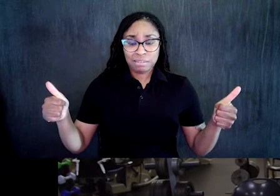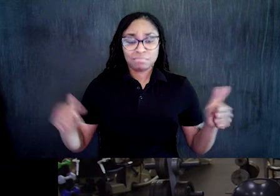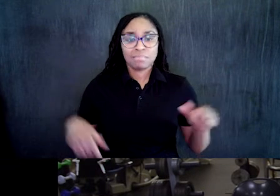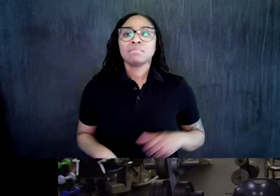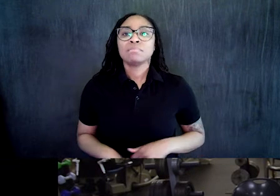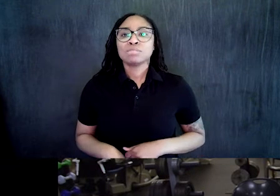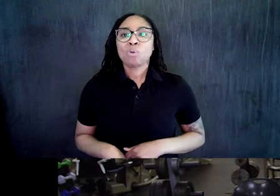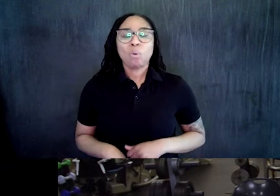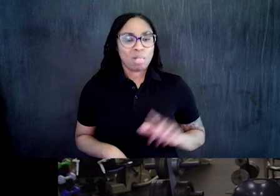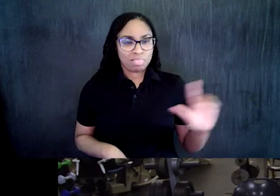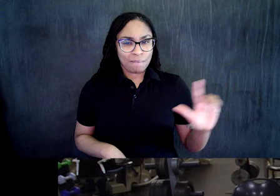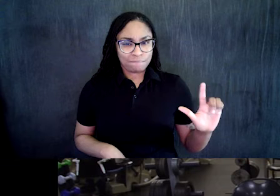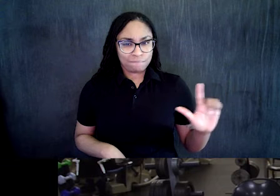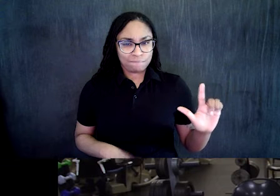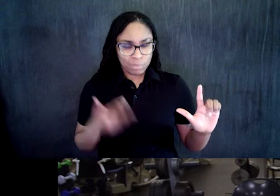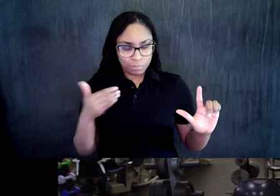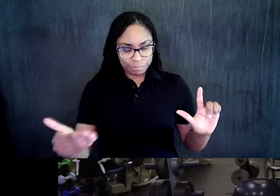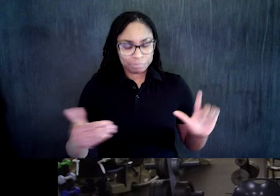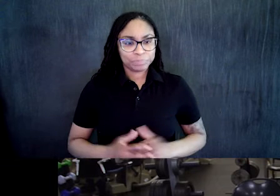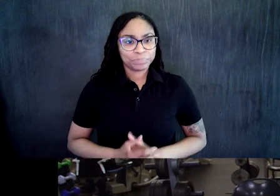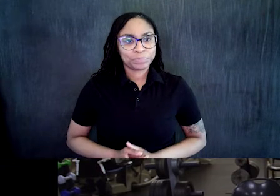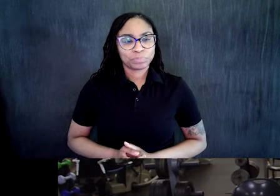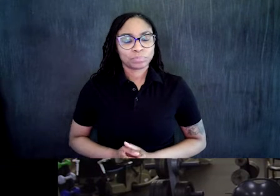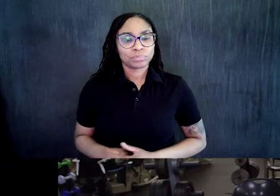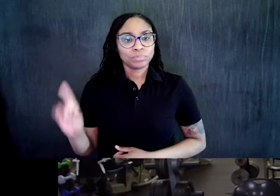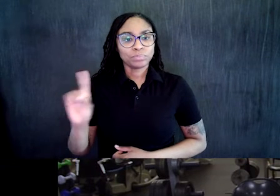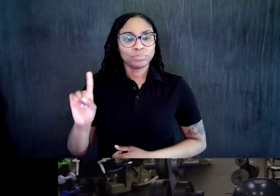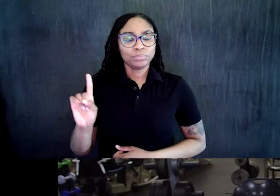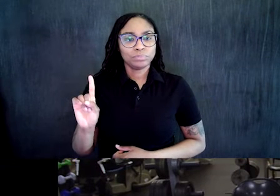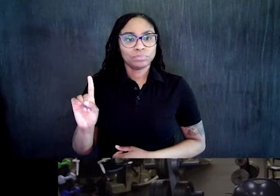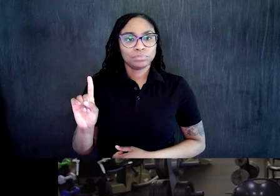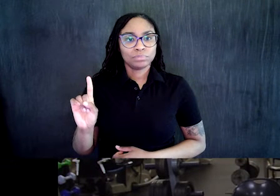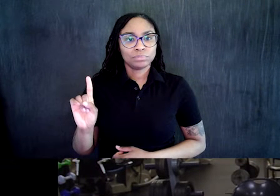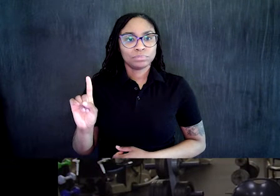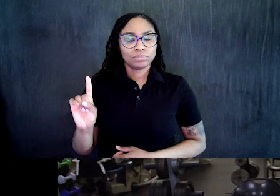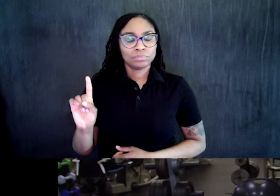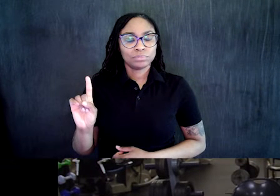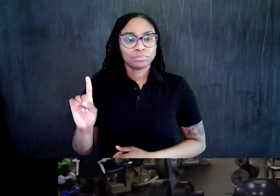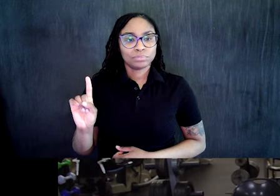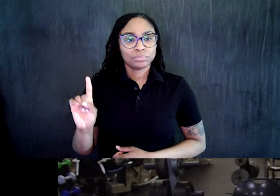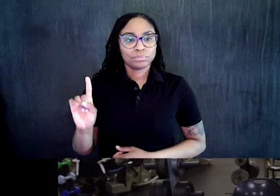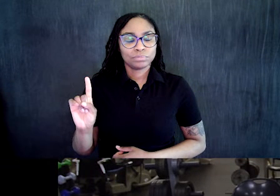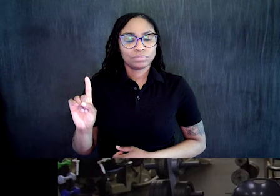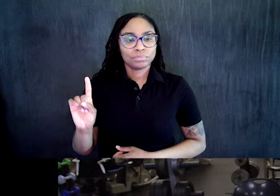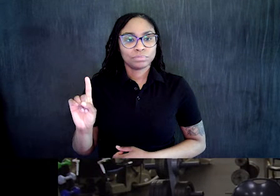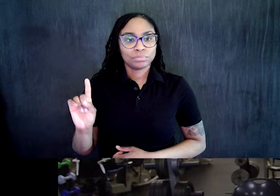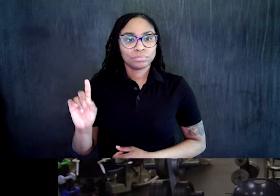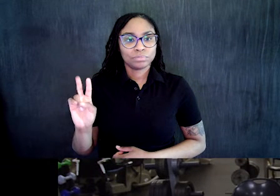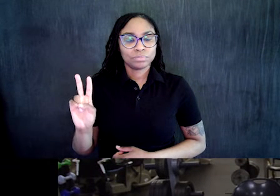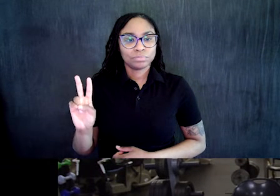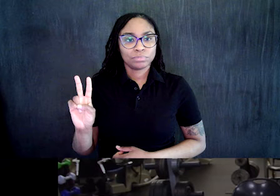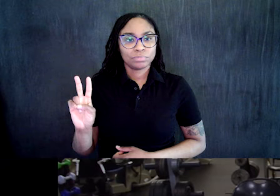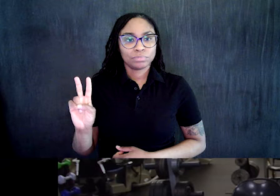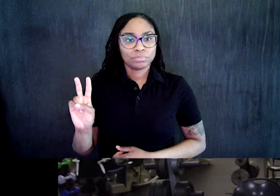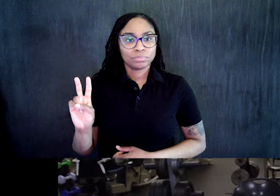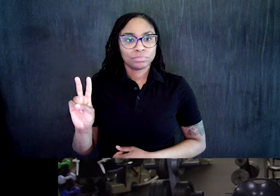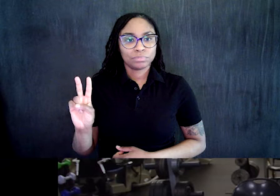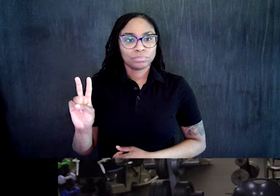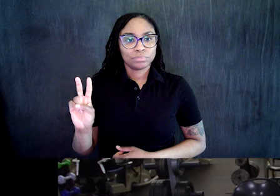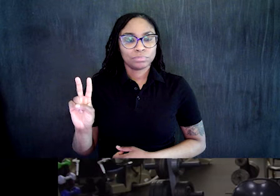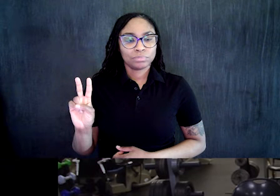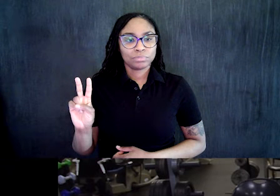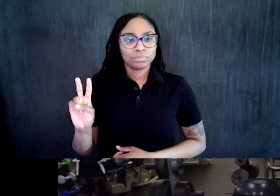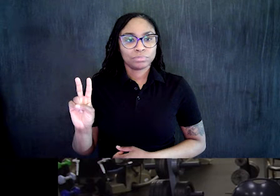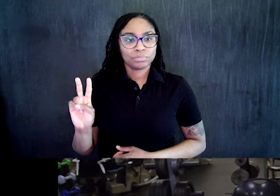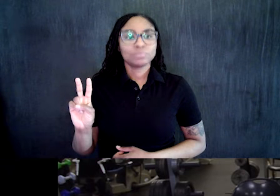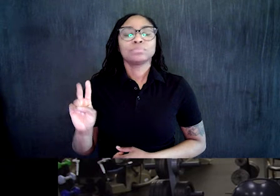steps. So it doesn't have to be a huge one. Remember, nice and easy, making sure we're breathing. All right. Good press on the